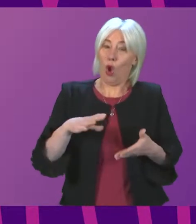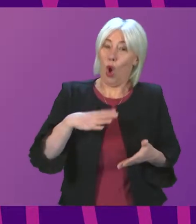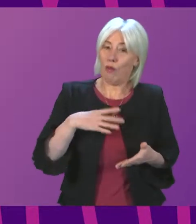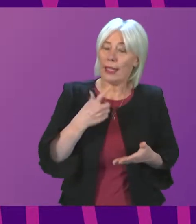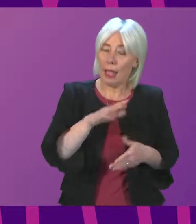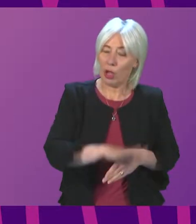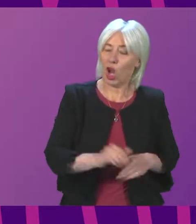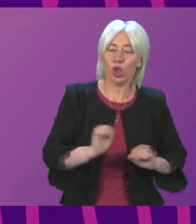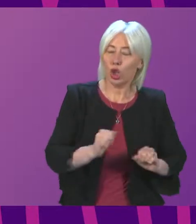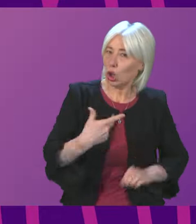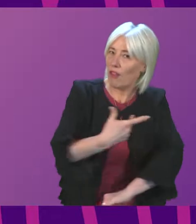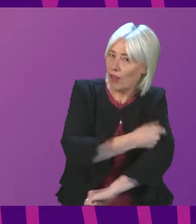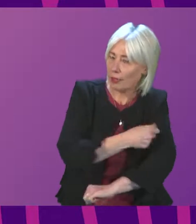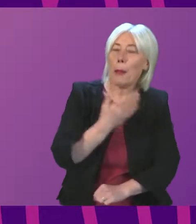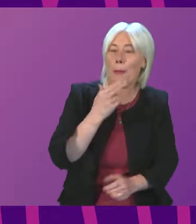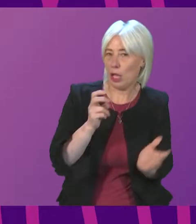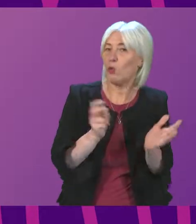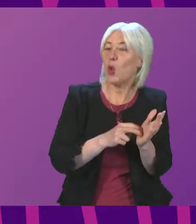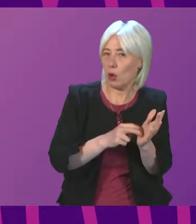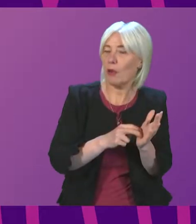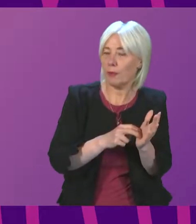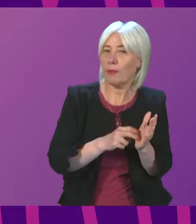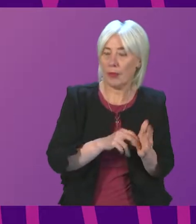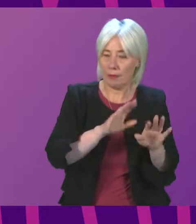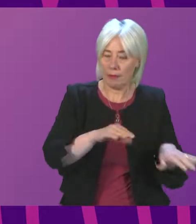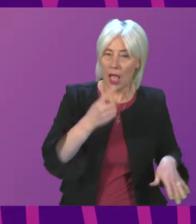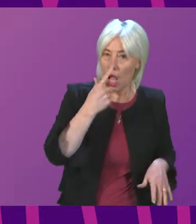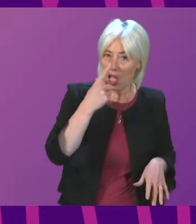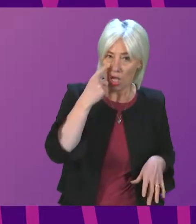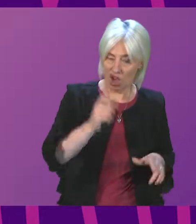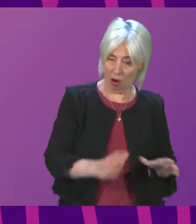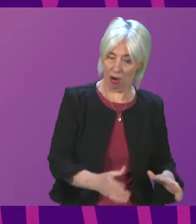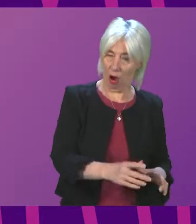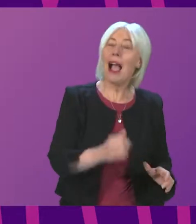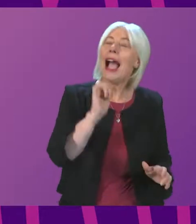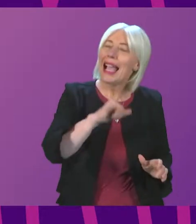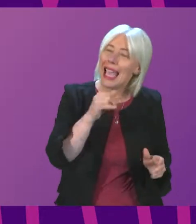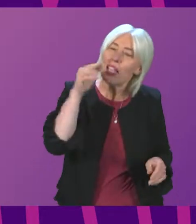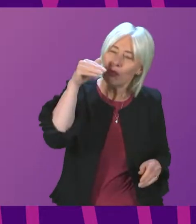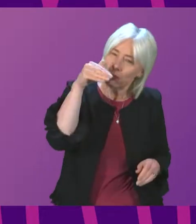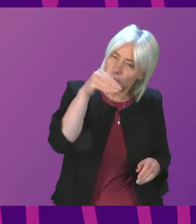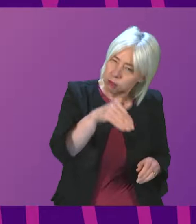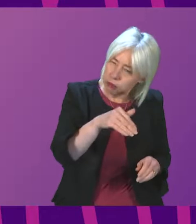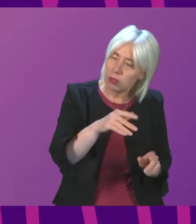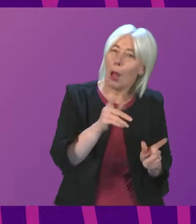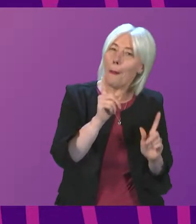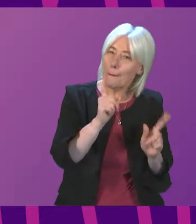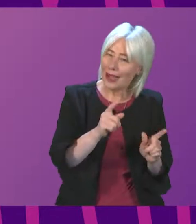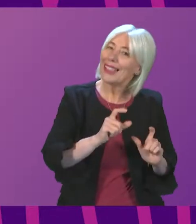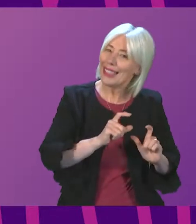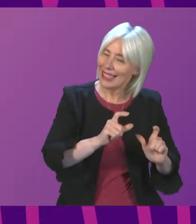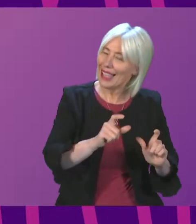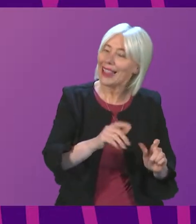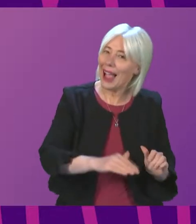been vaccinated to book an appointment. Case rates in younger age groups, while now falling, as I indicated earlier, are still